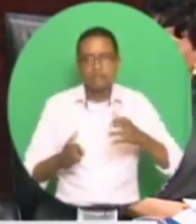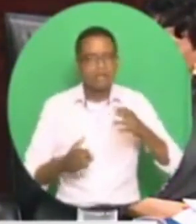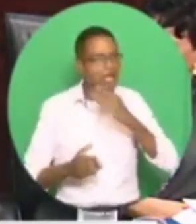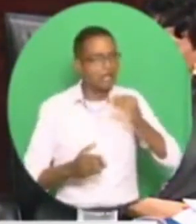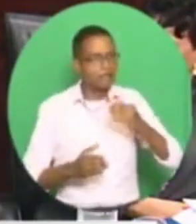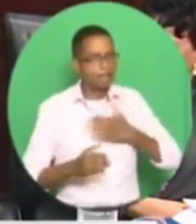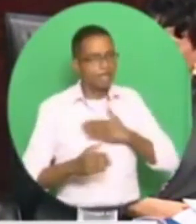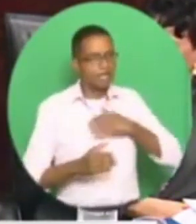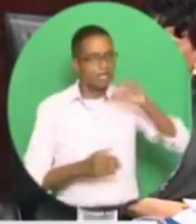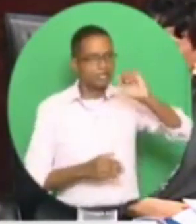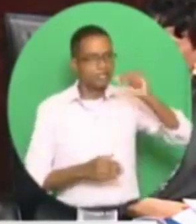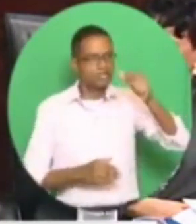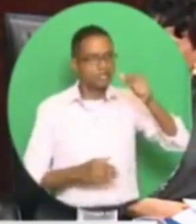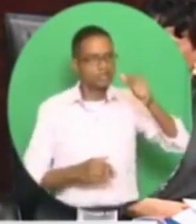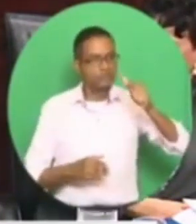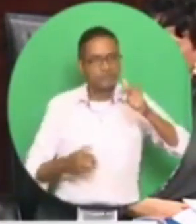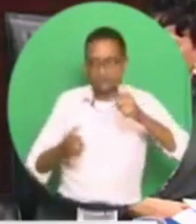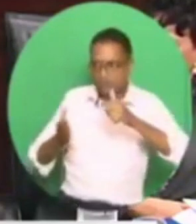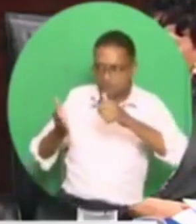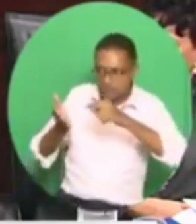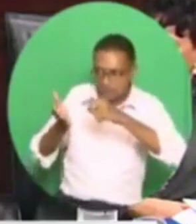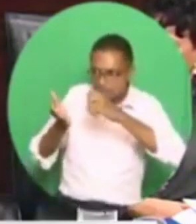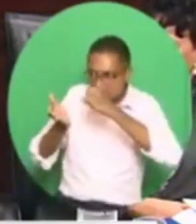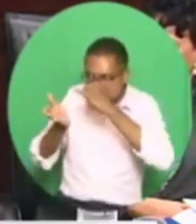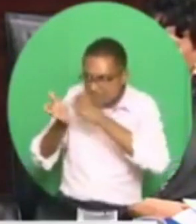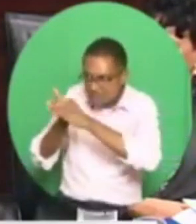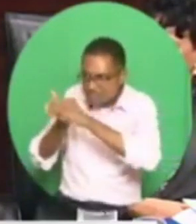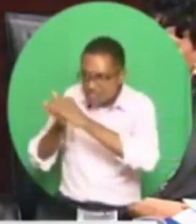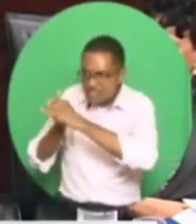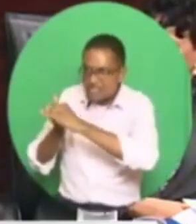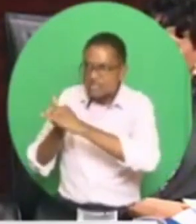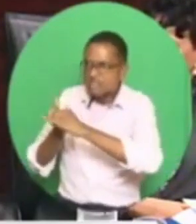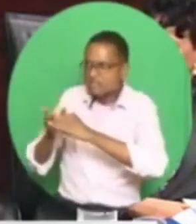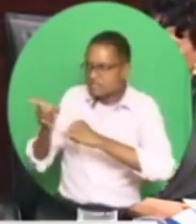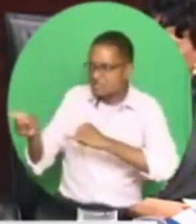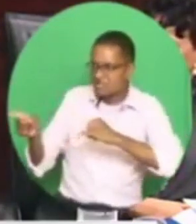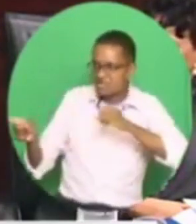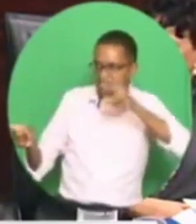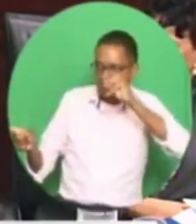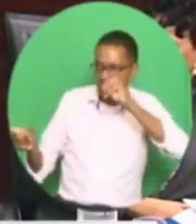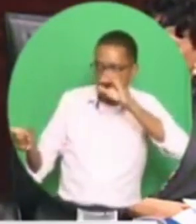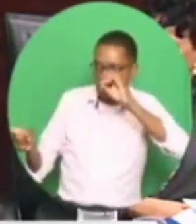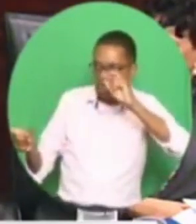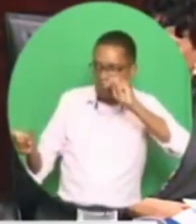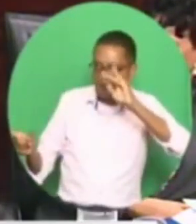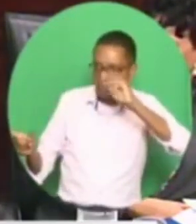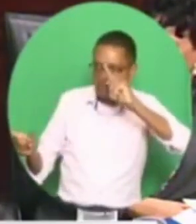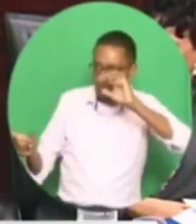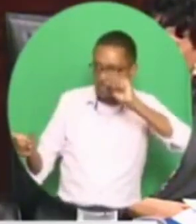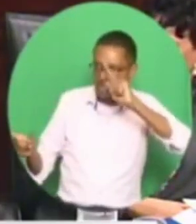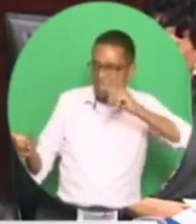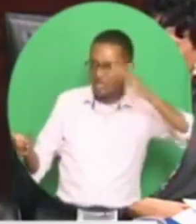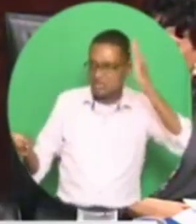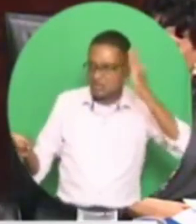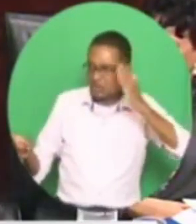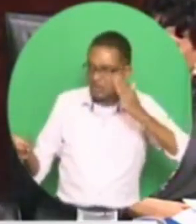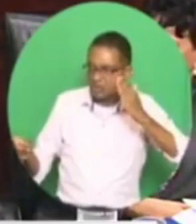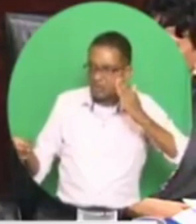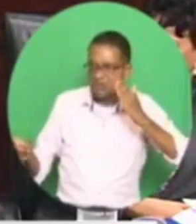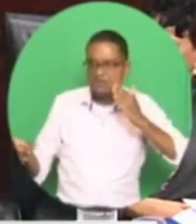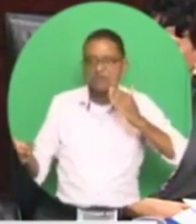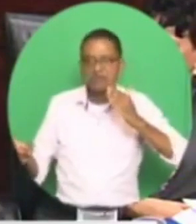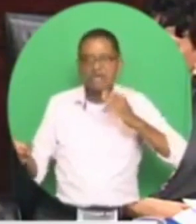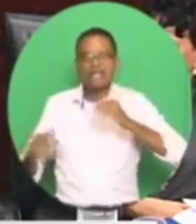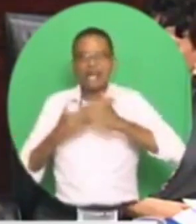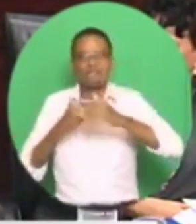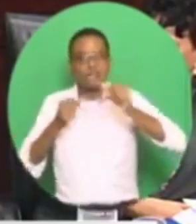general to investigate what Munilal said in parliament and make the findings public. It is in the newspaper.